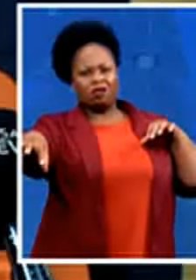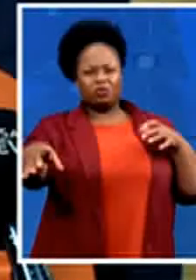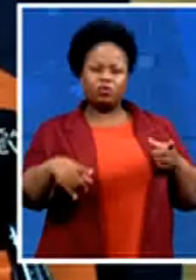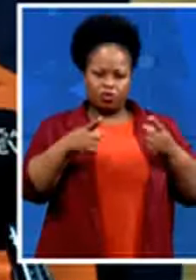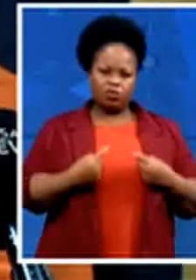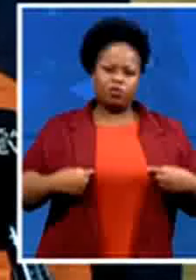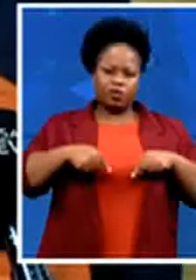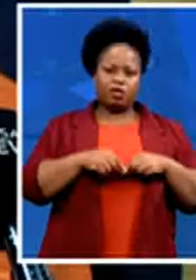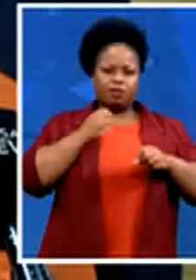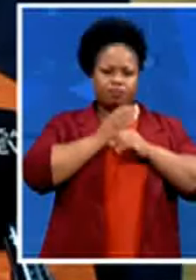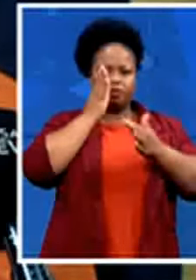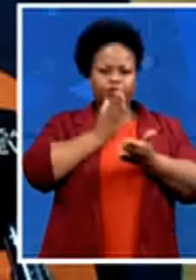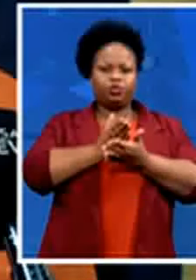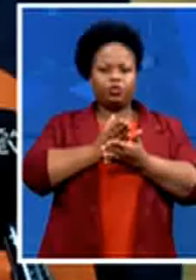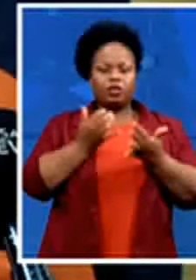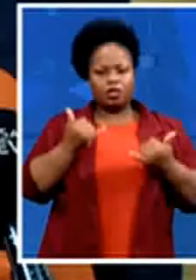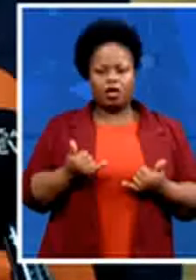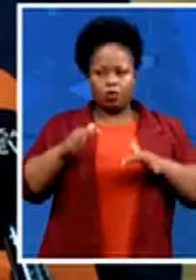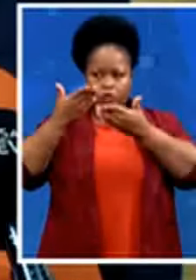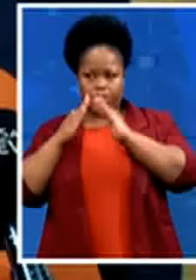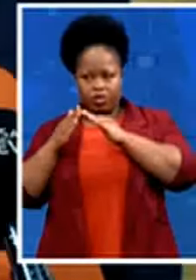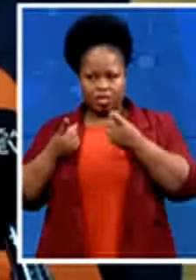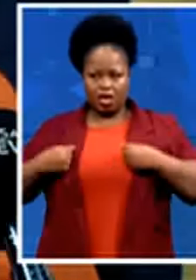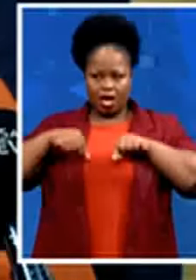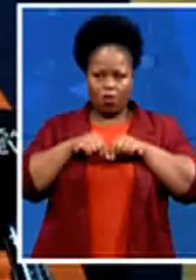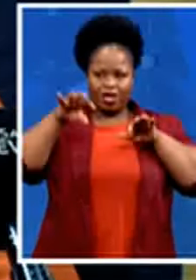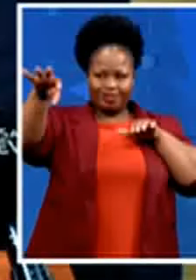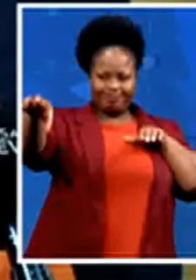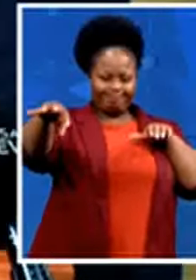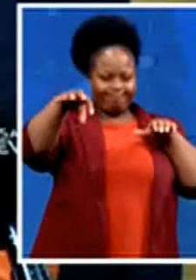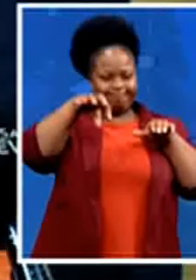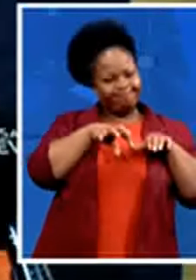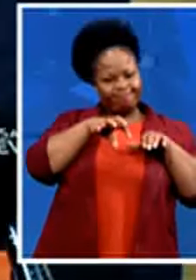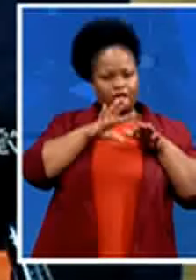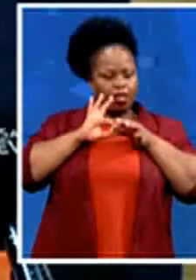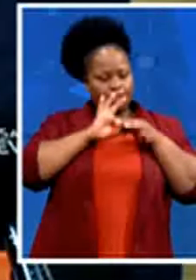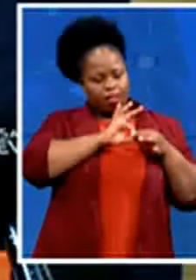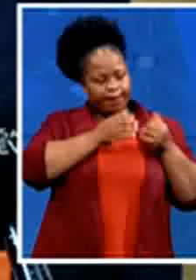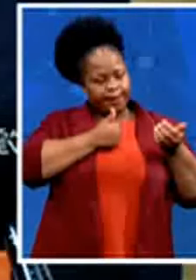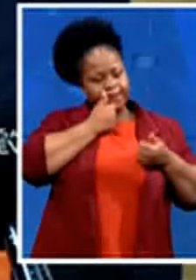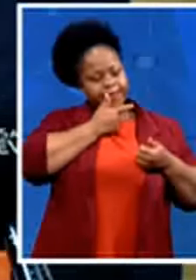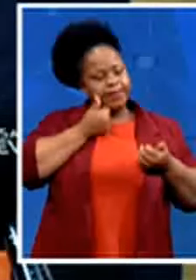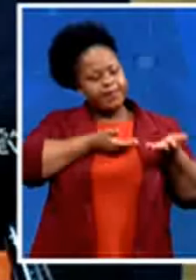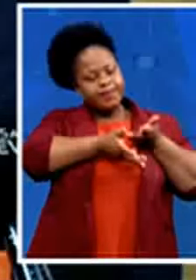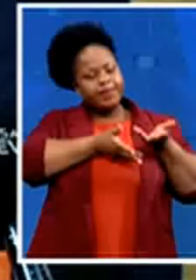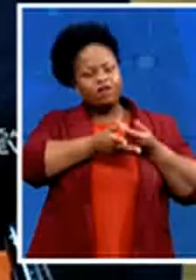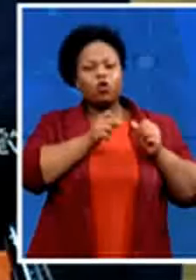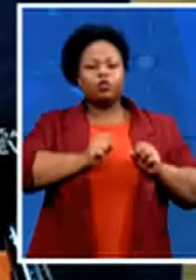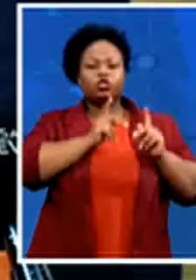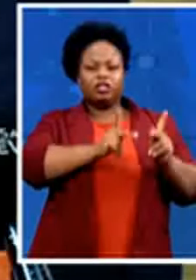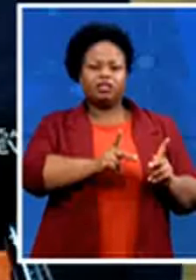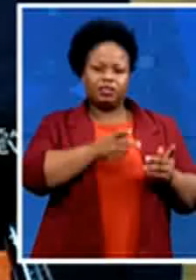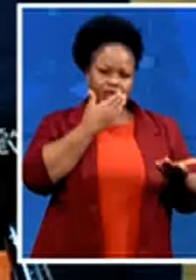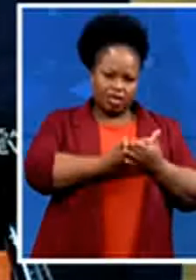communities closer to opportunity but also to well-located